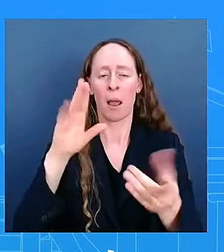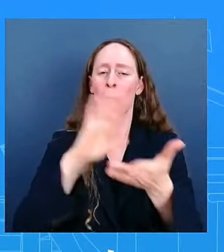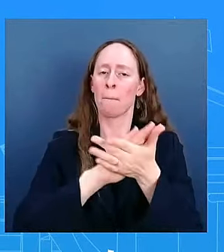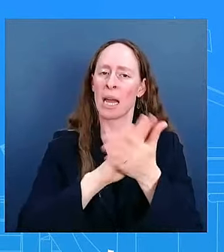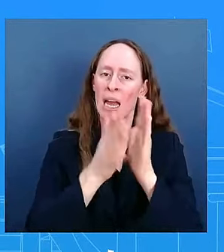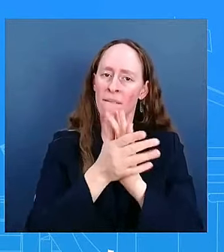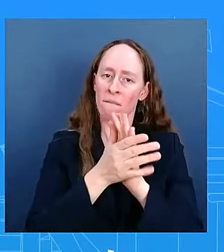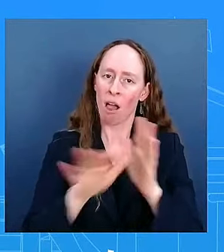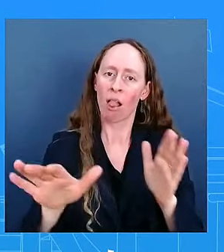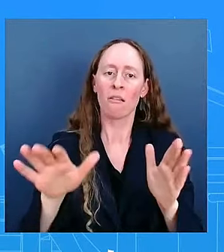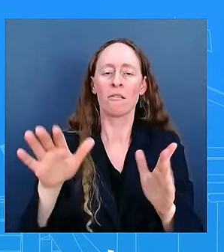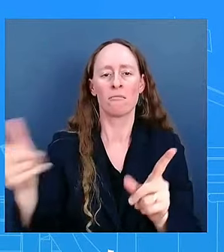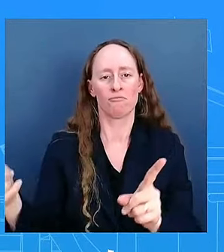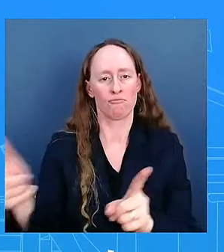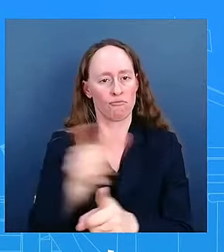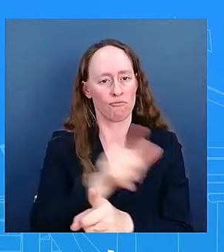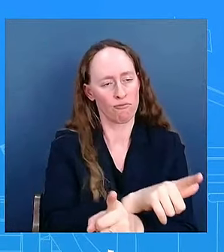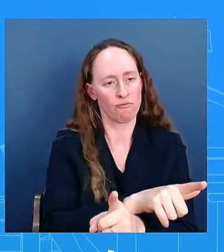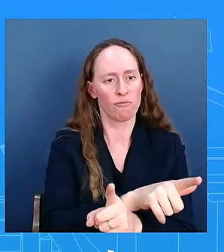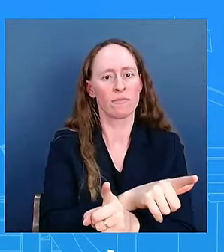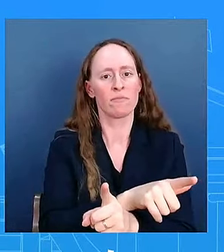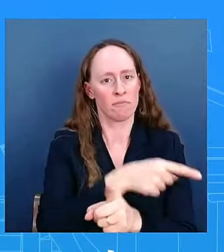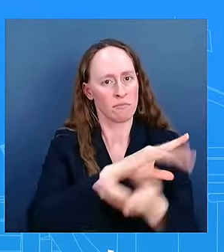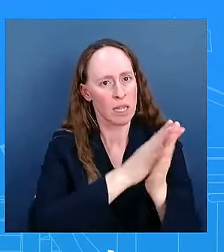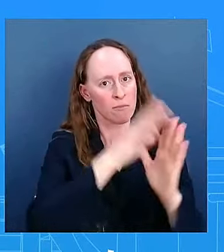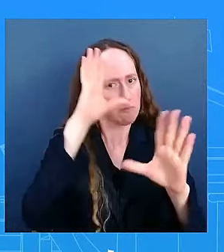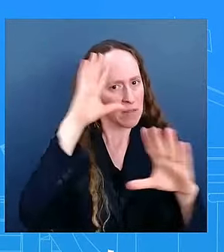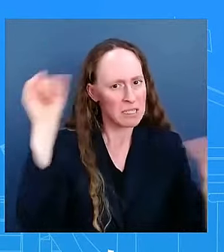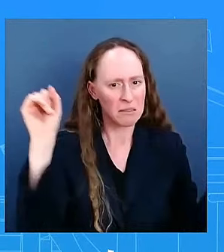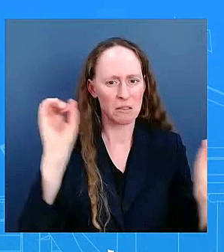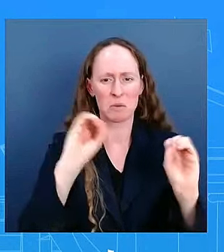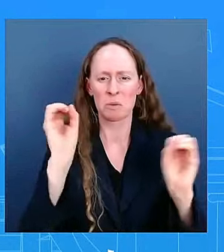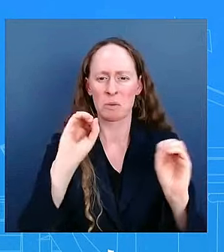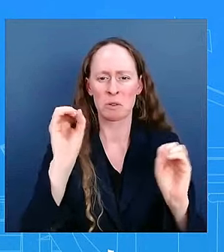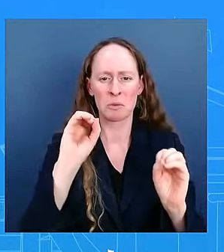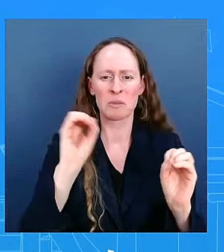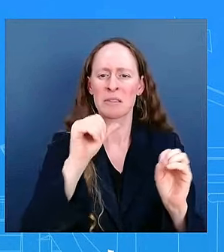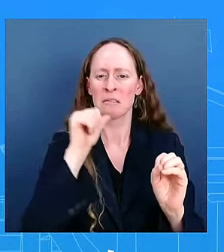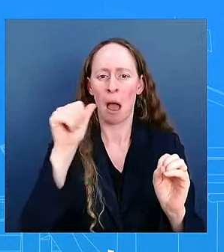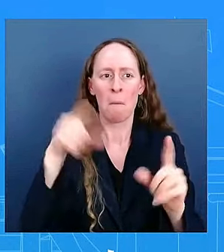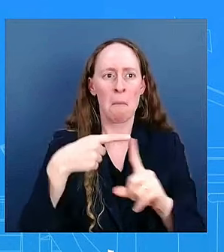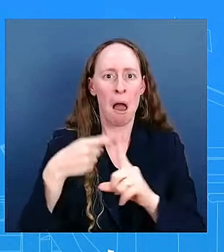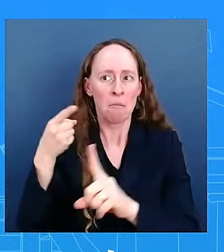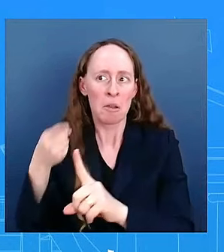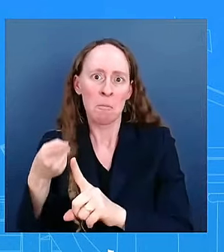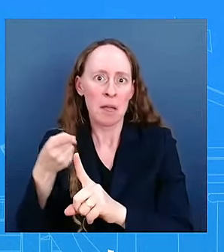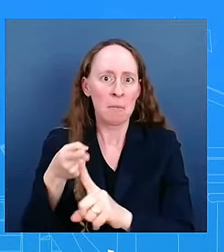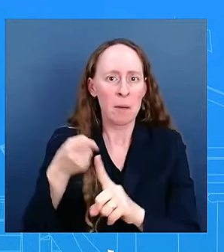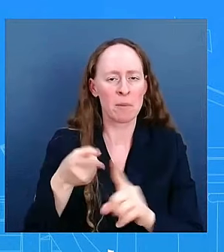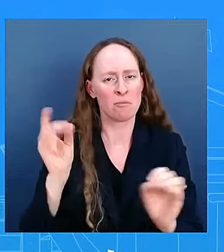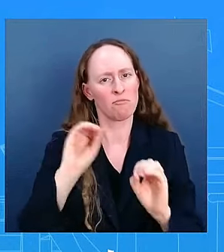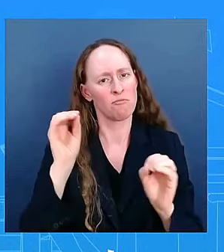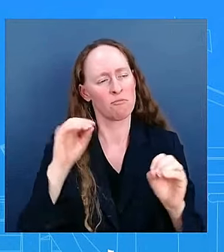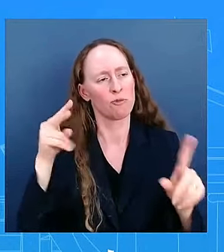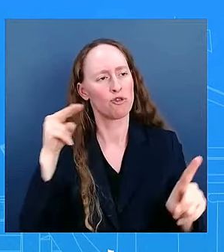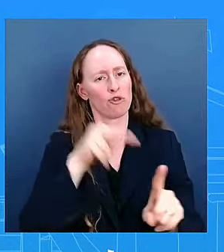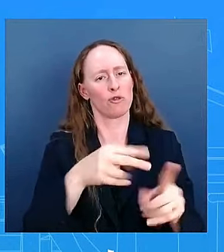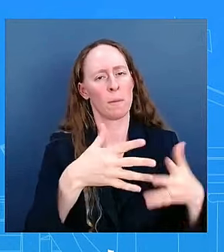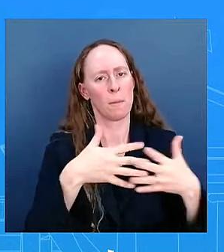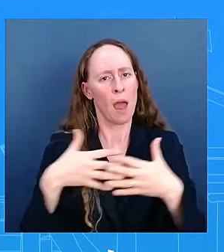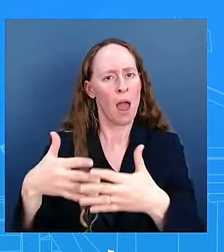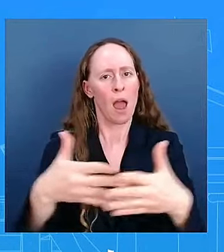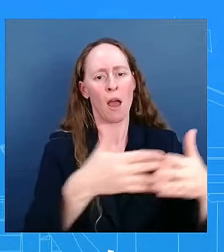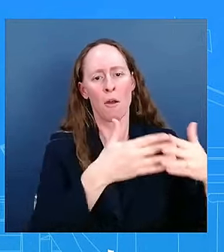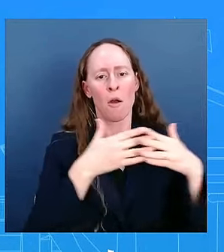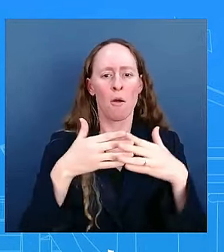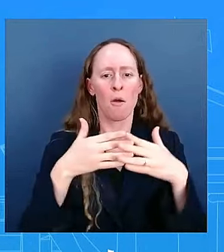yes he will it's not about him it's about the american people that's what the american people need to see regardless regardless